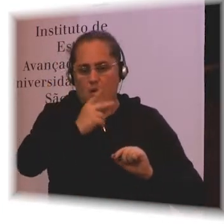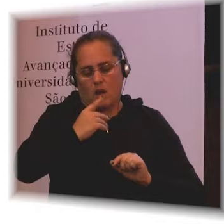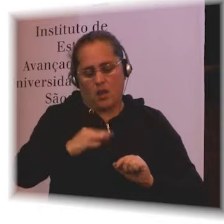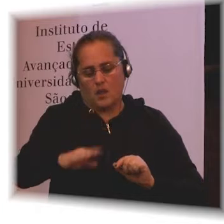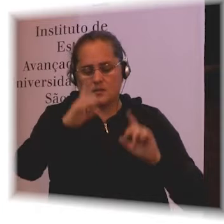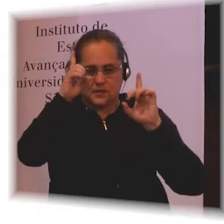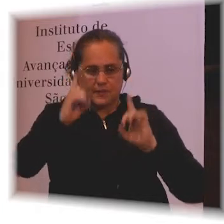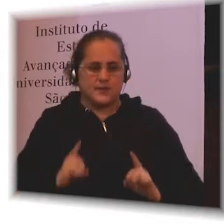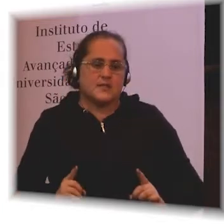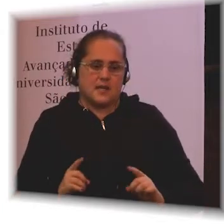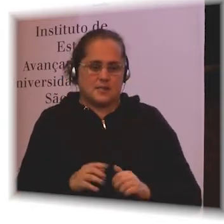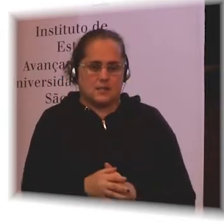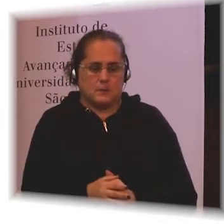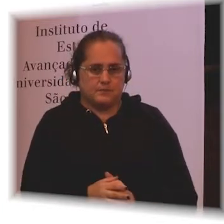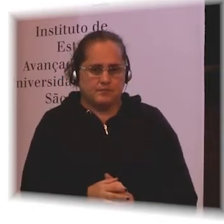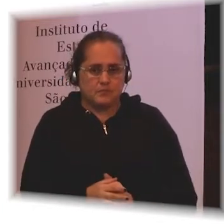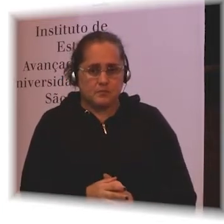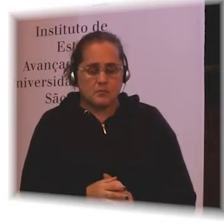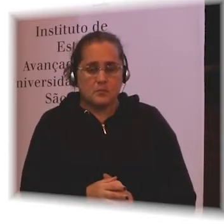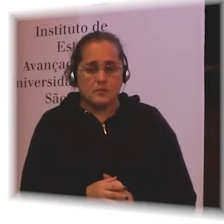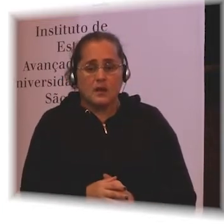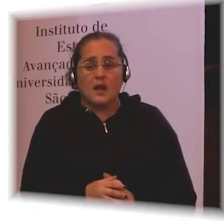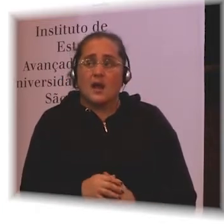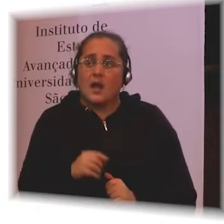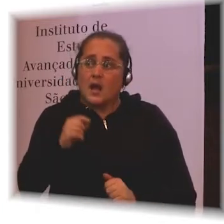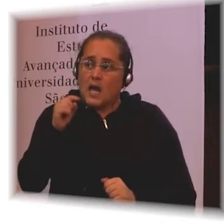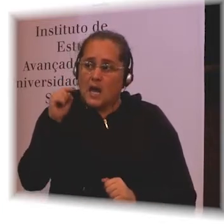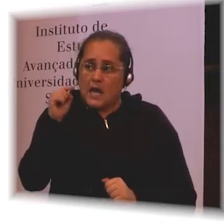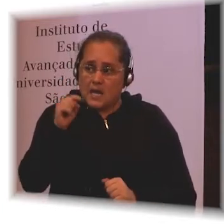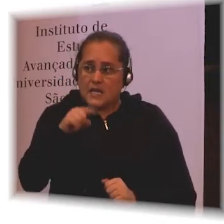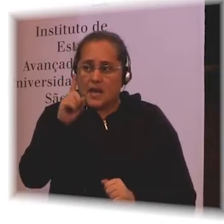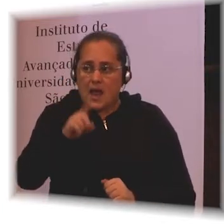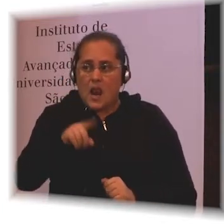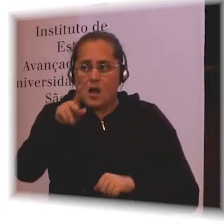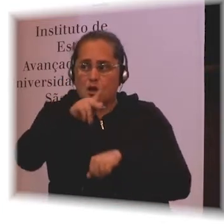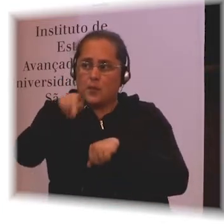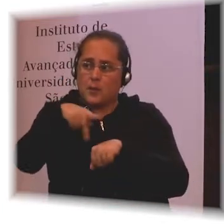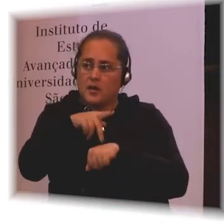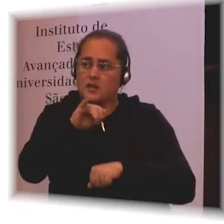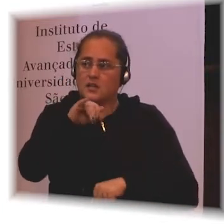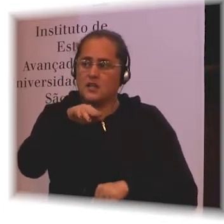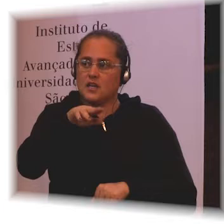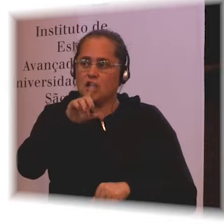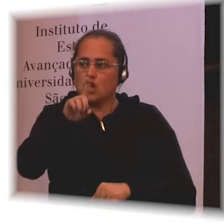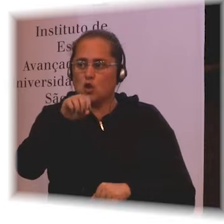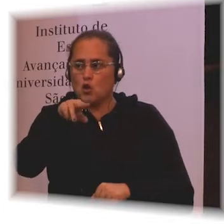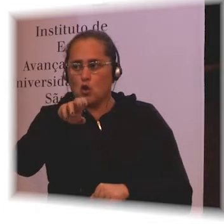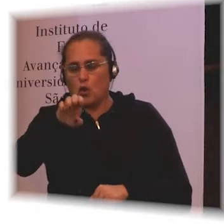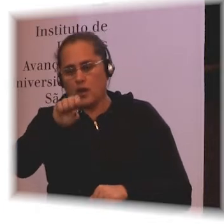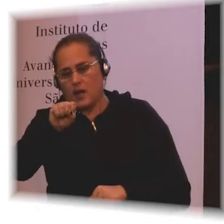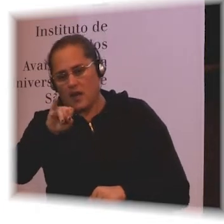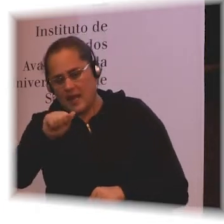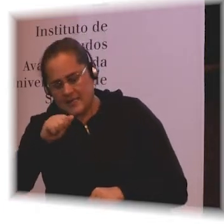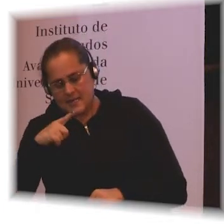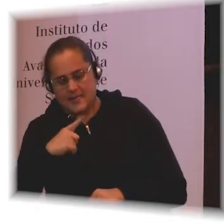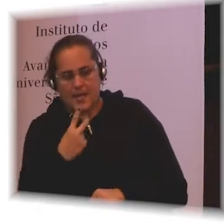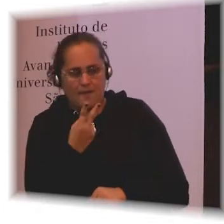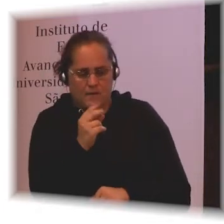data point for Indonesia. So the girls were 21 times more likely not to go to school if they had disabilities.